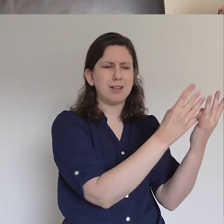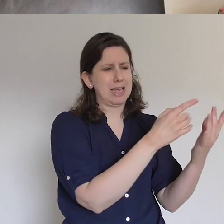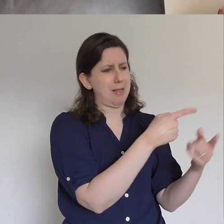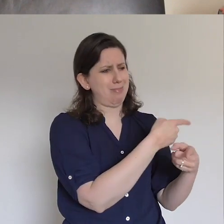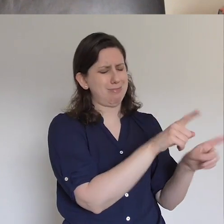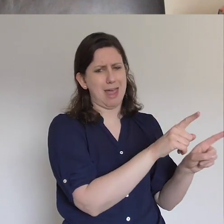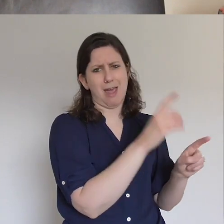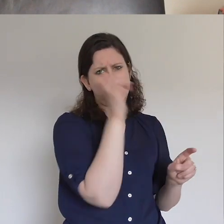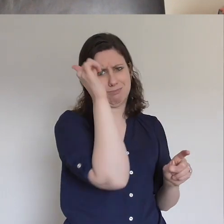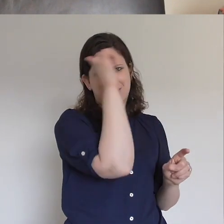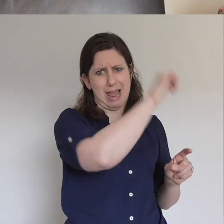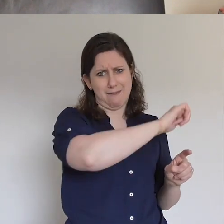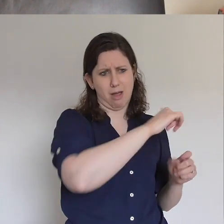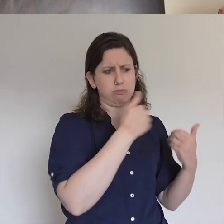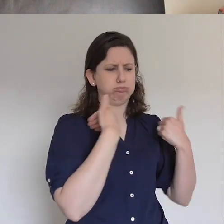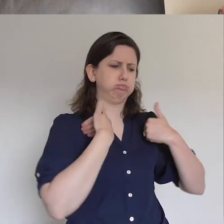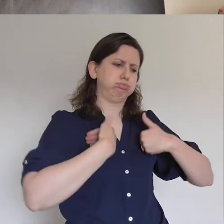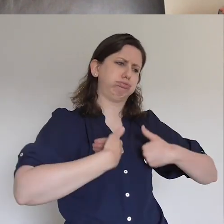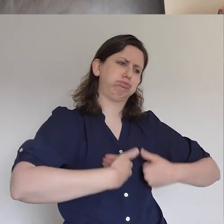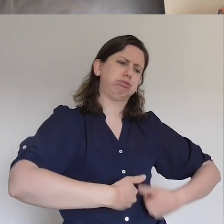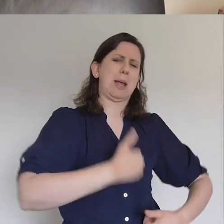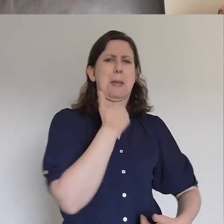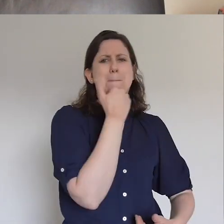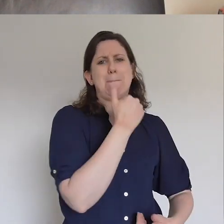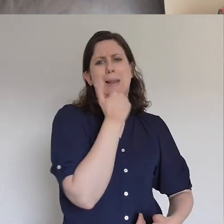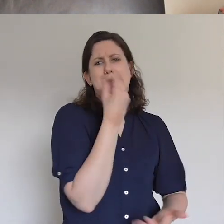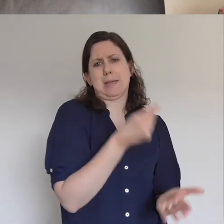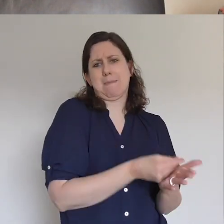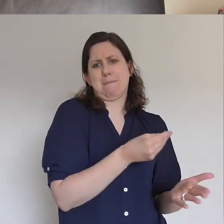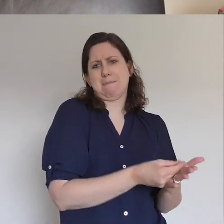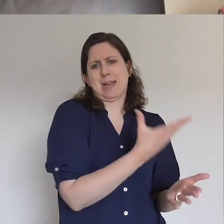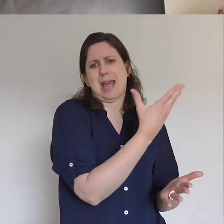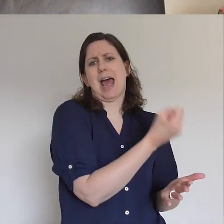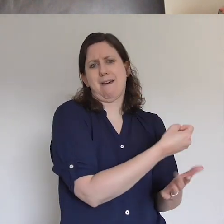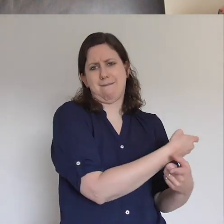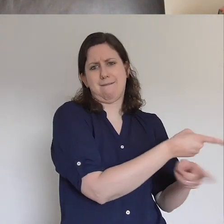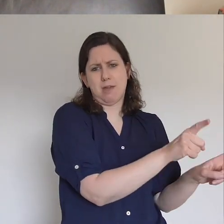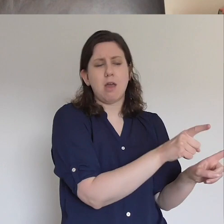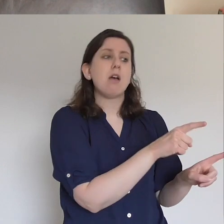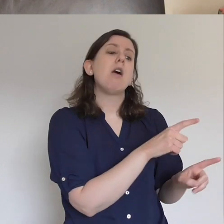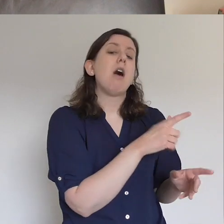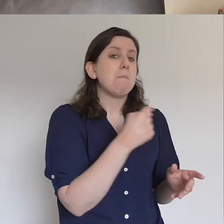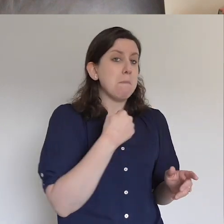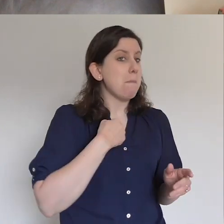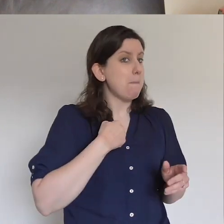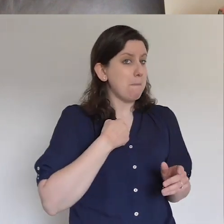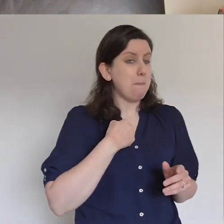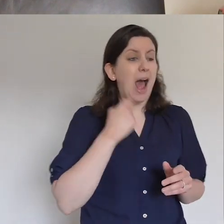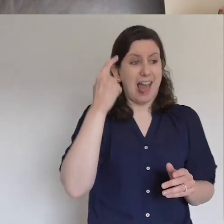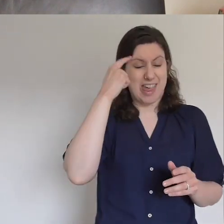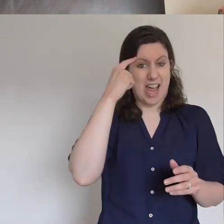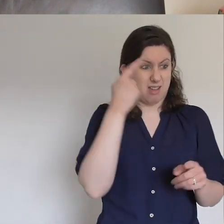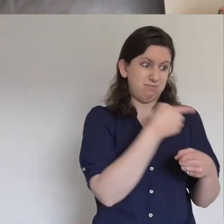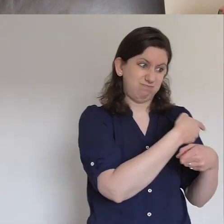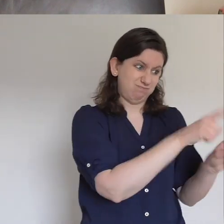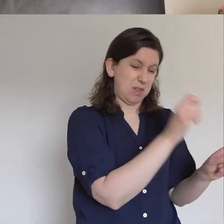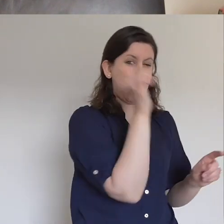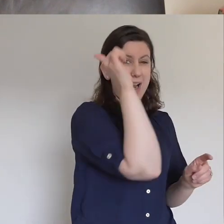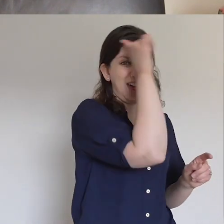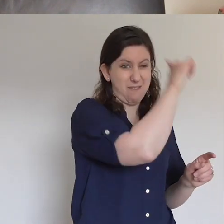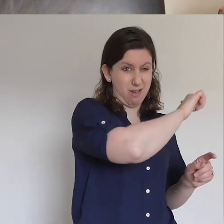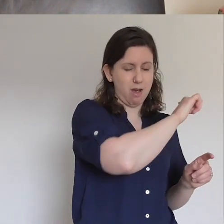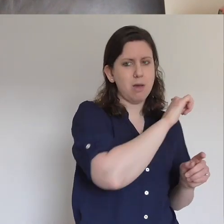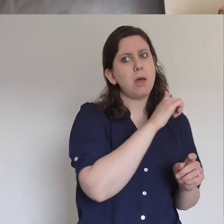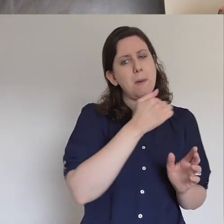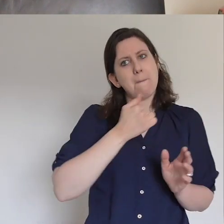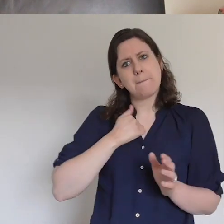and proper smartly dressed. Now, I think they've got brains out of the solar system. They're incredibly clever. I've grown up in a family of geniuses,